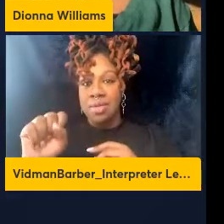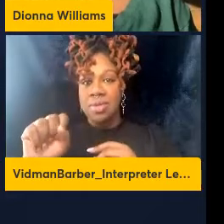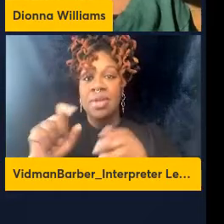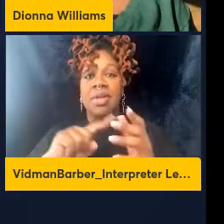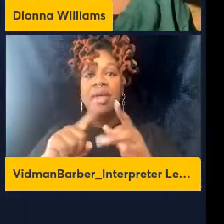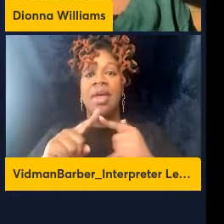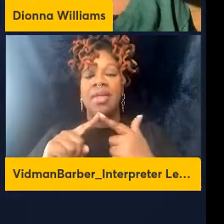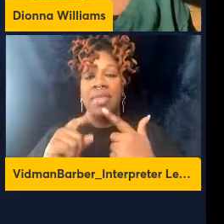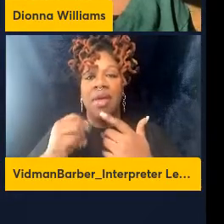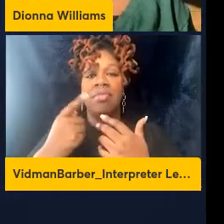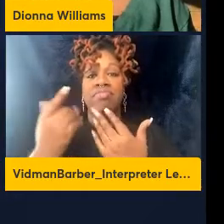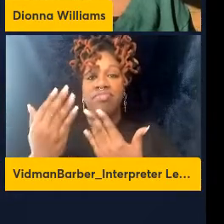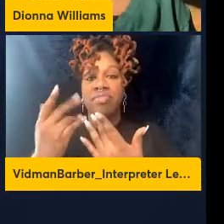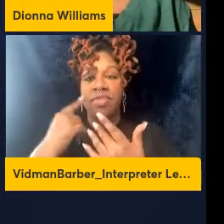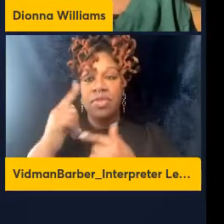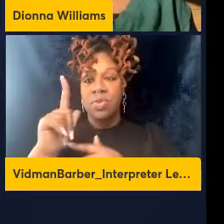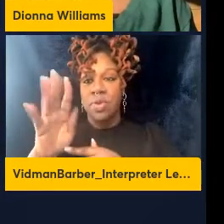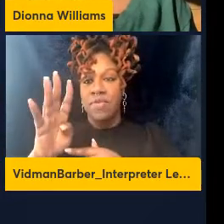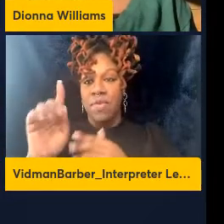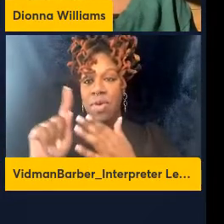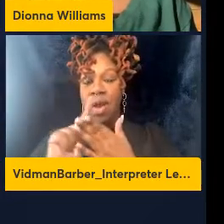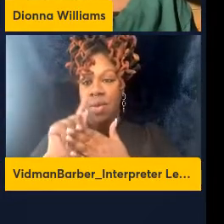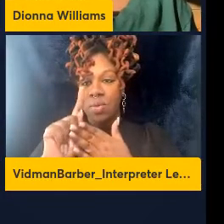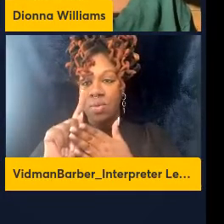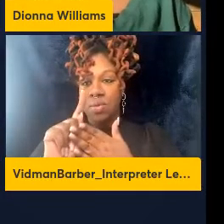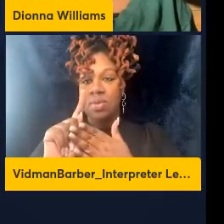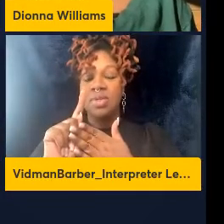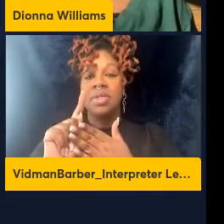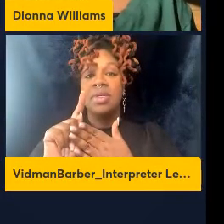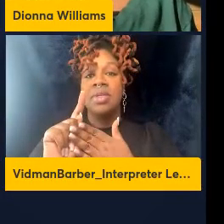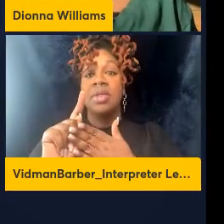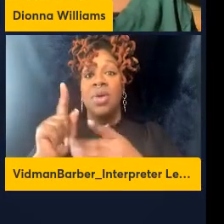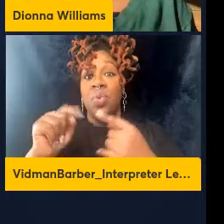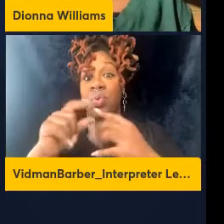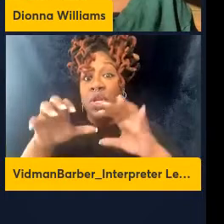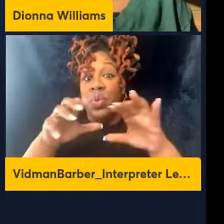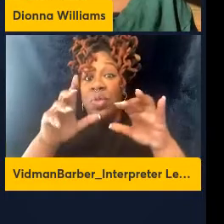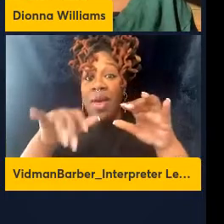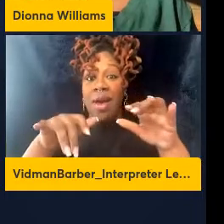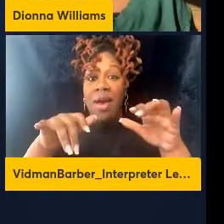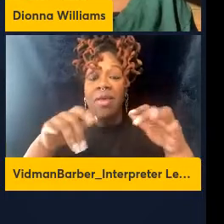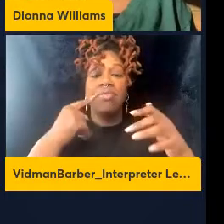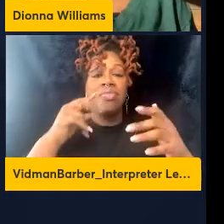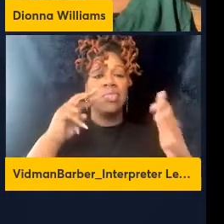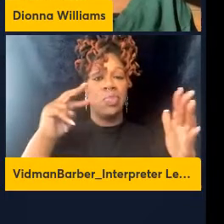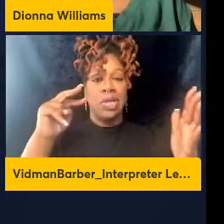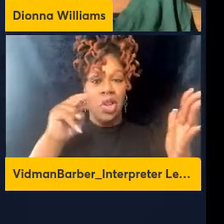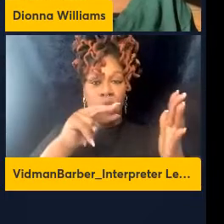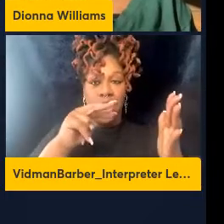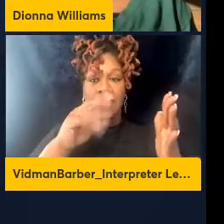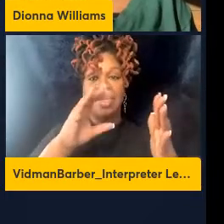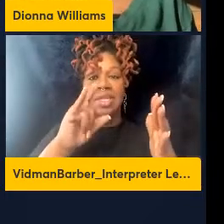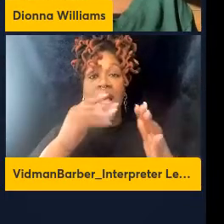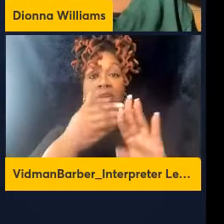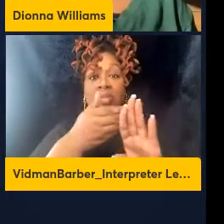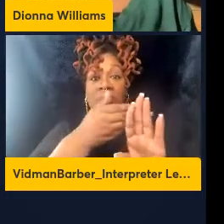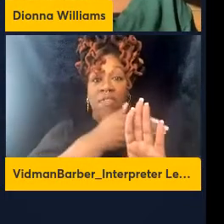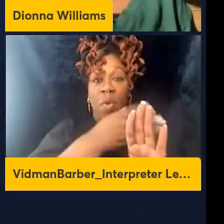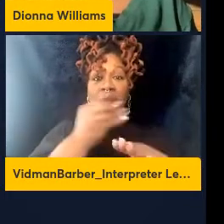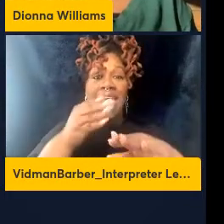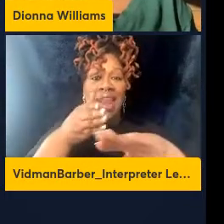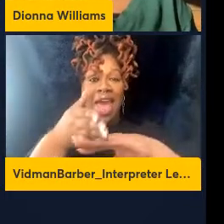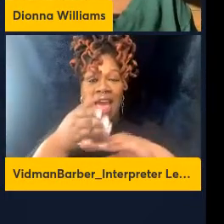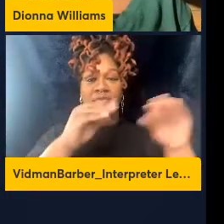to the potent chemotractant CCO2. When we do this, we can look at the cells before migration and after migration